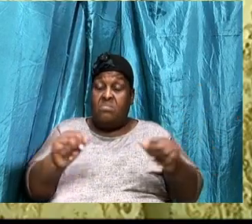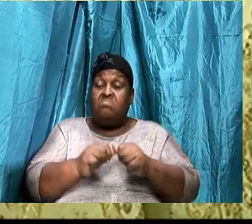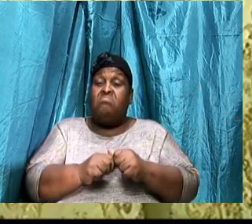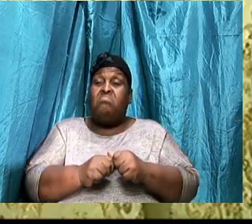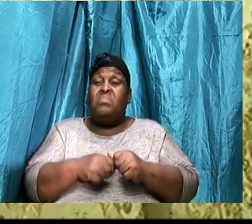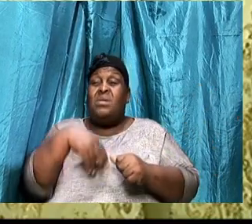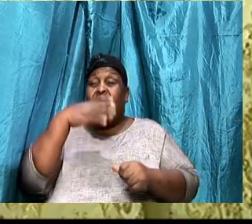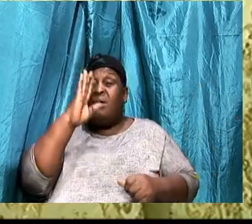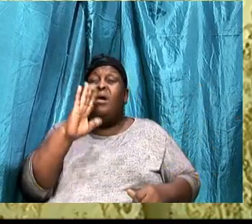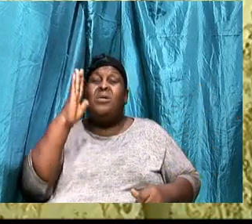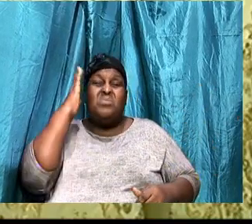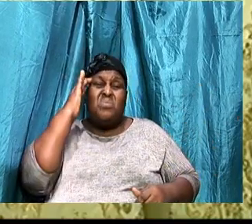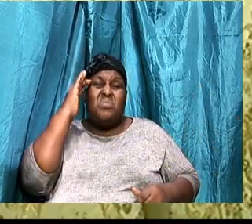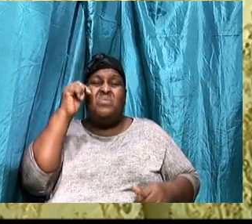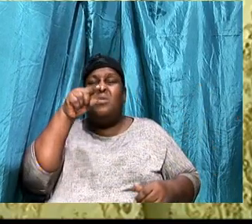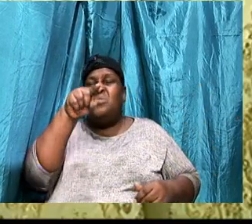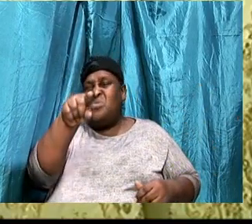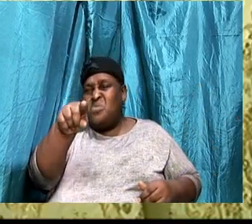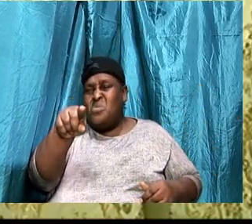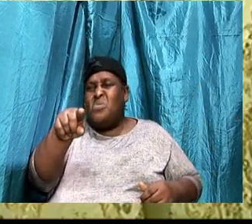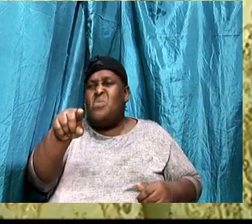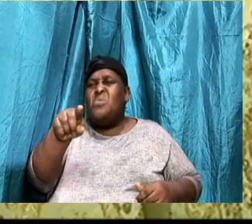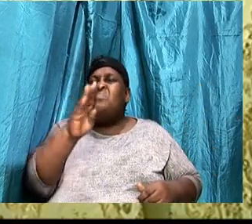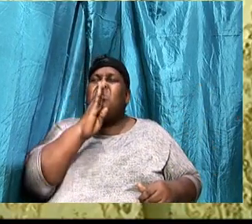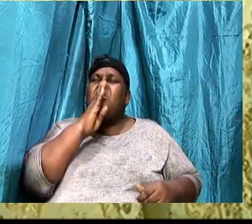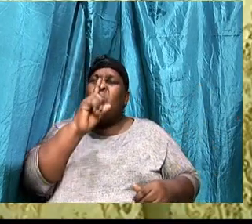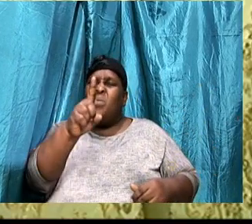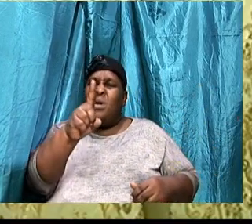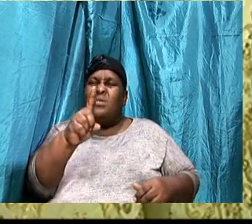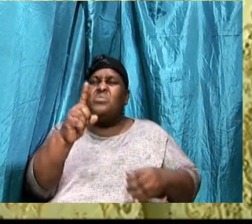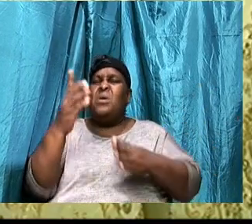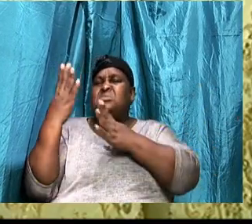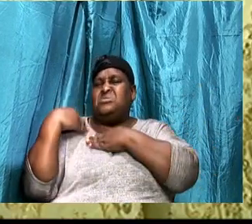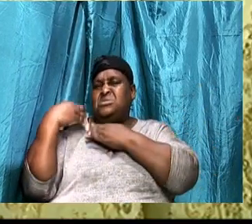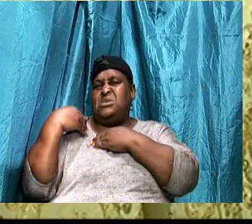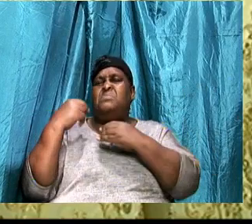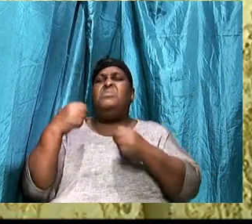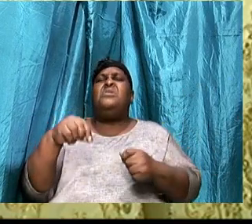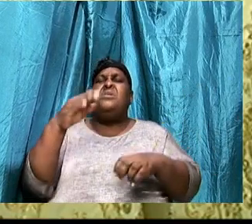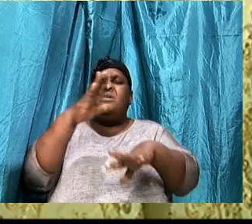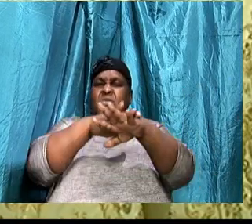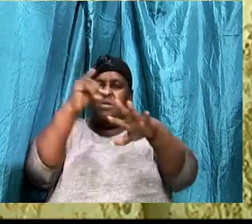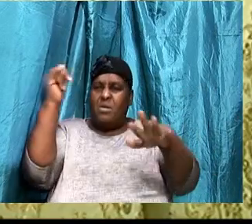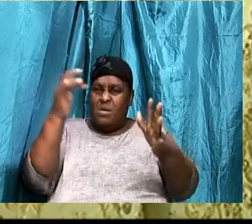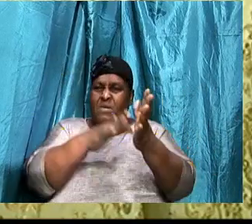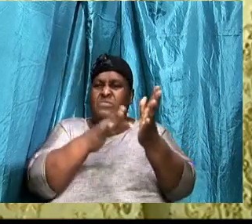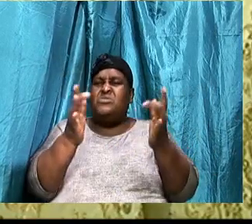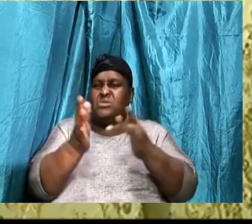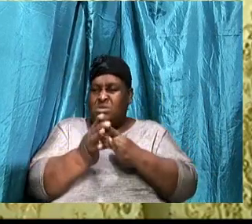Would be the one, That would accept the call, The Bible says, Any man come to God, God will call them,